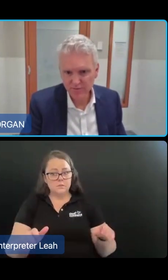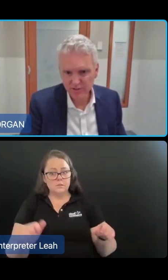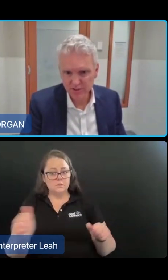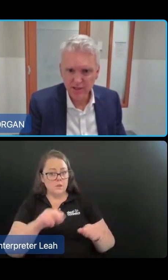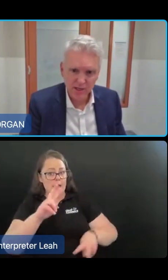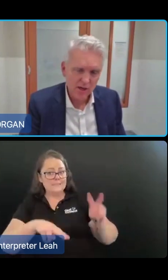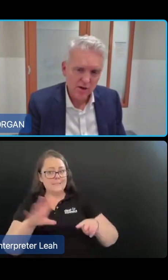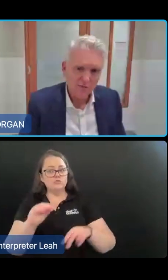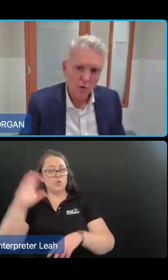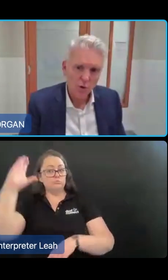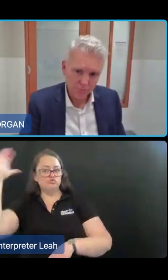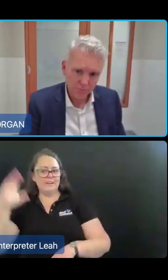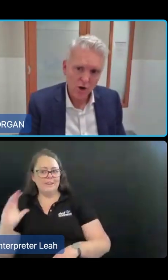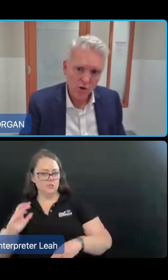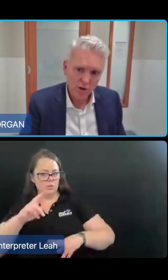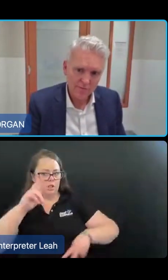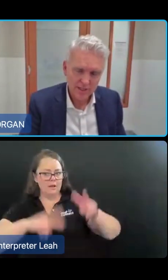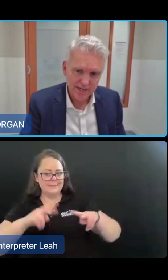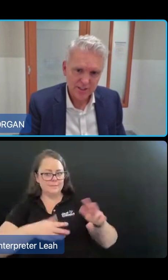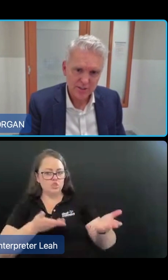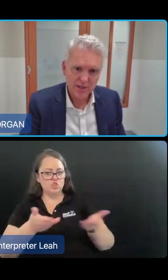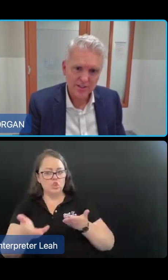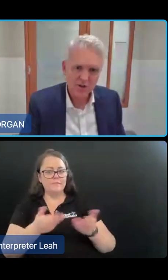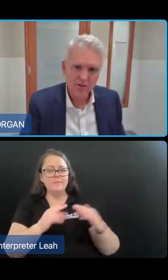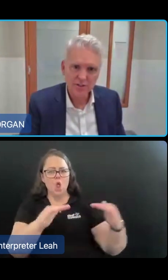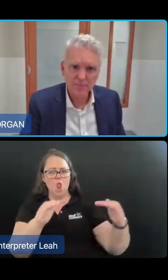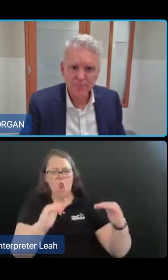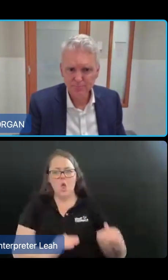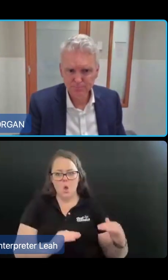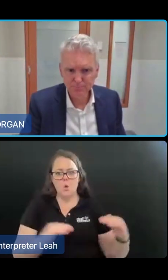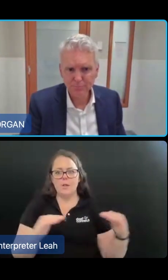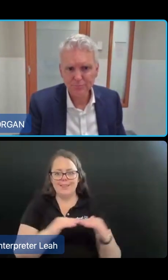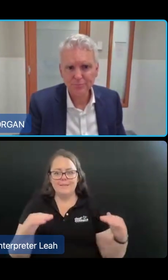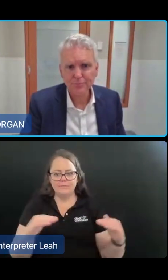assessment services for low level CHSP services.